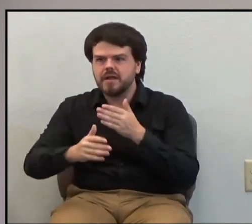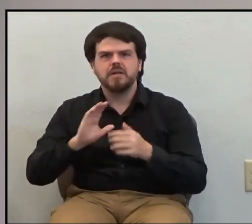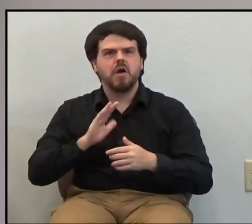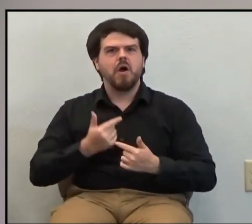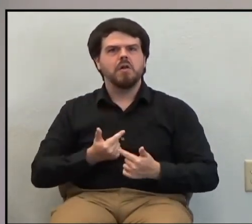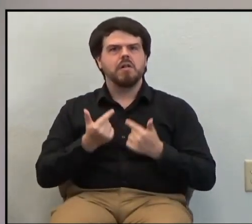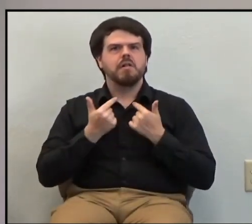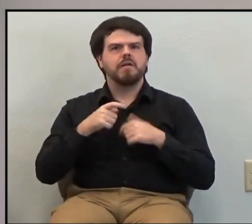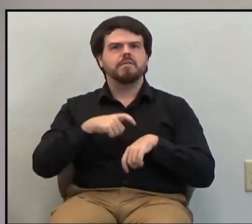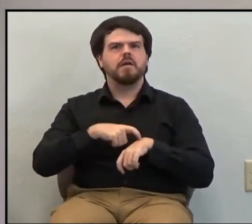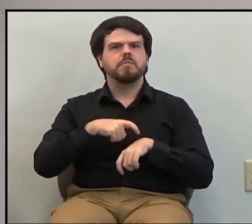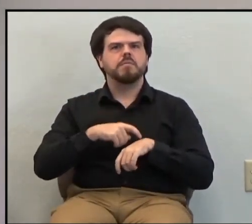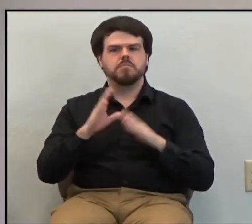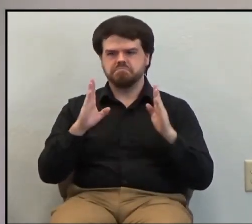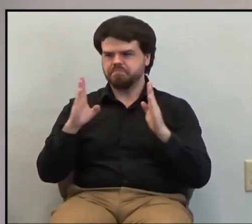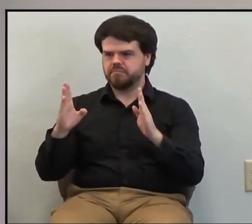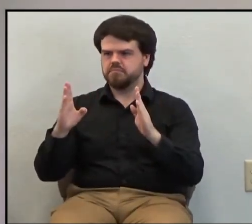lifetime